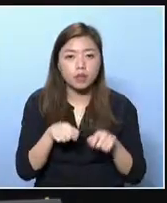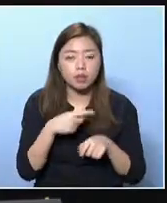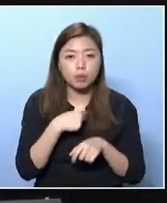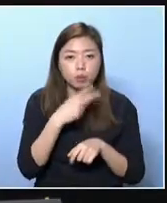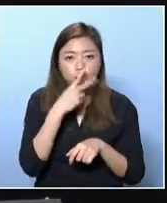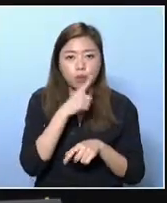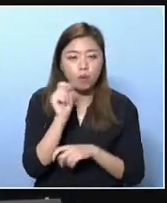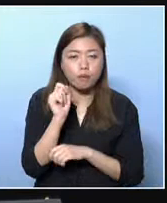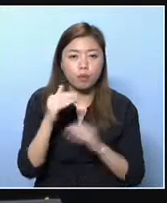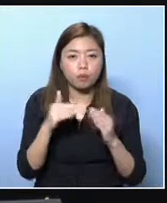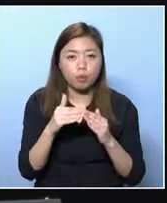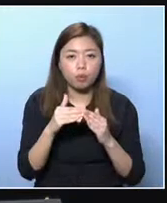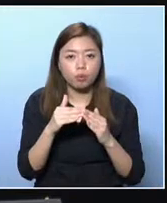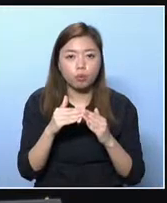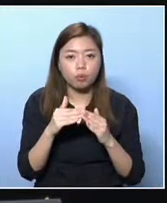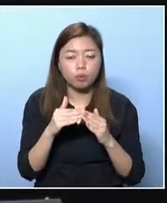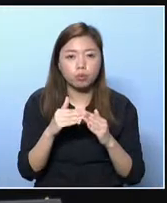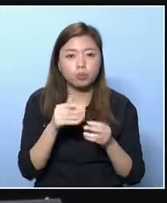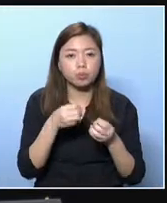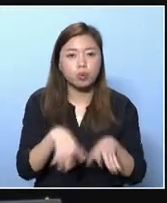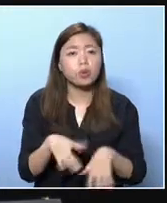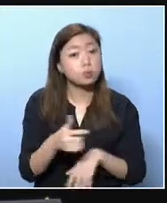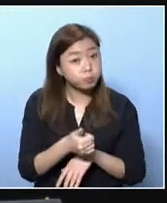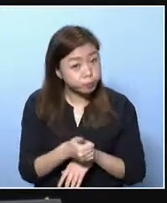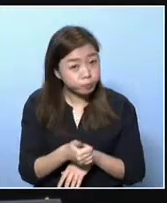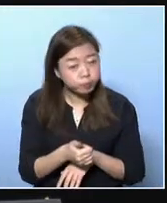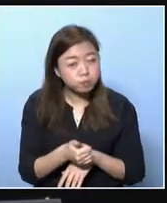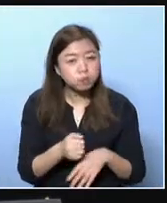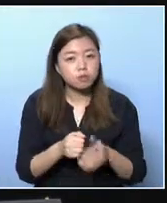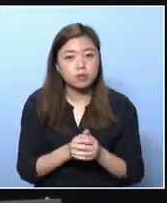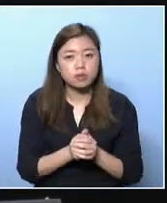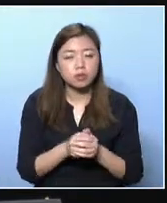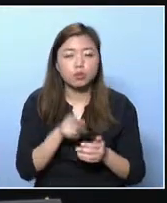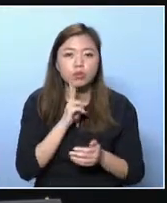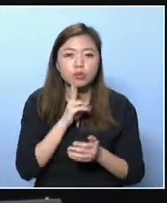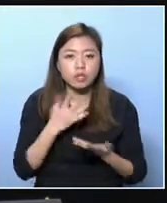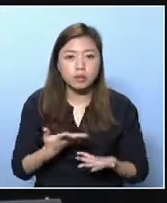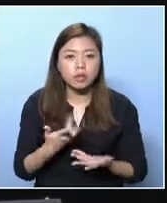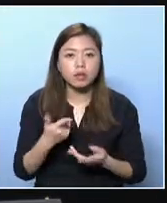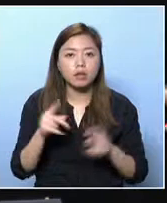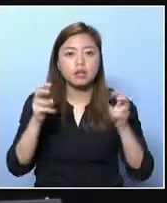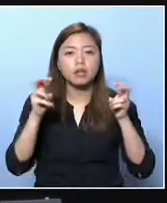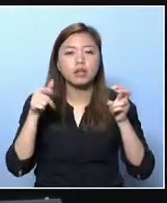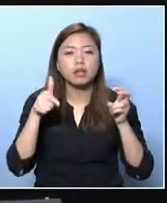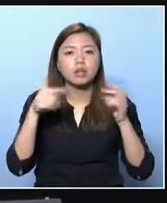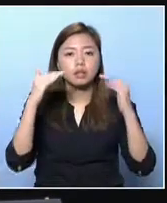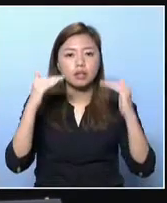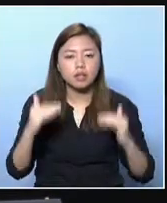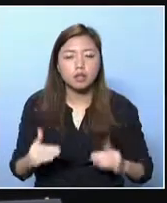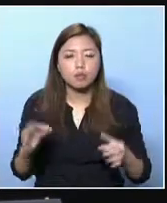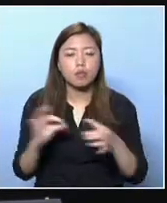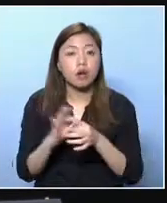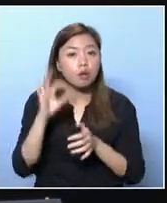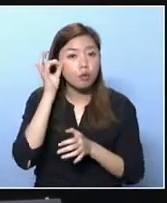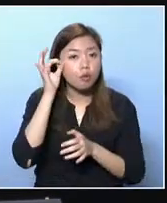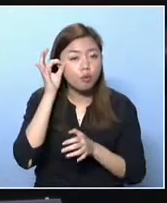the LWB, we will take them back to the department's concerns. Now,